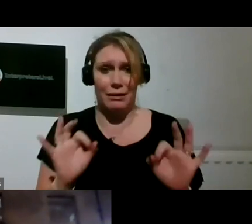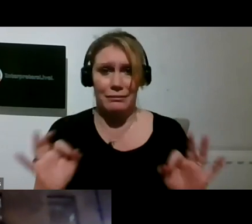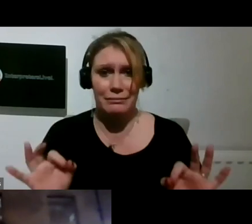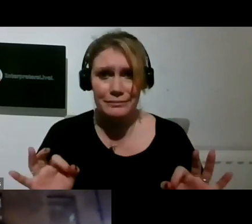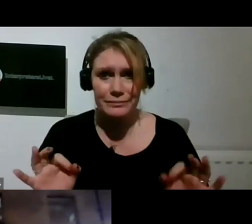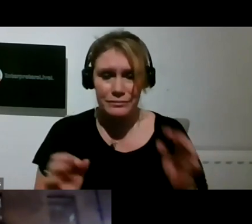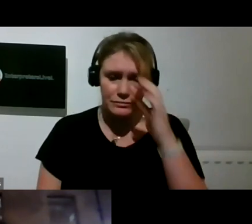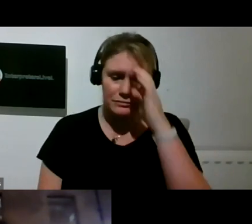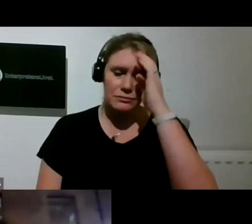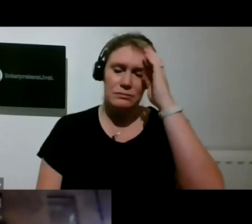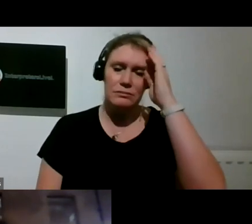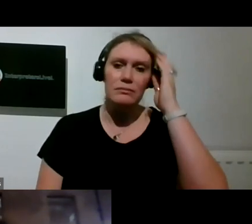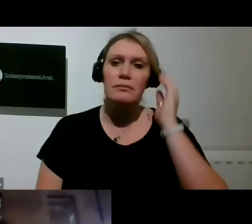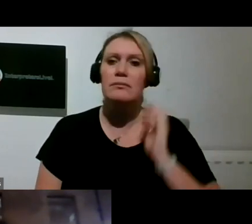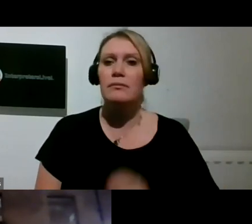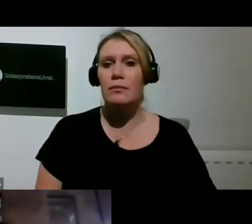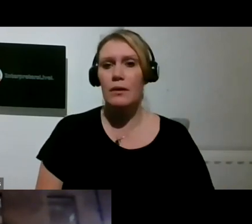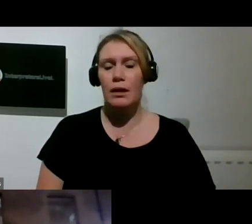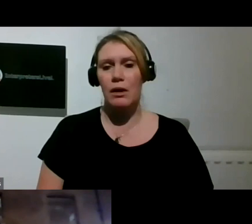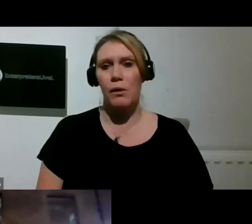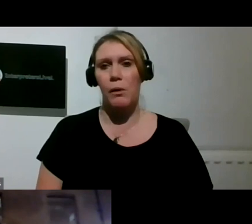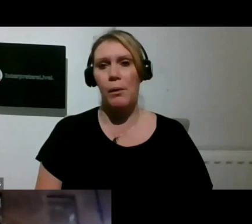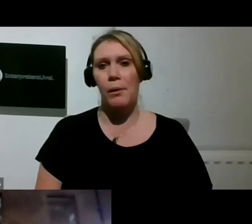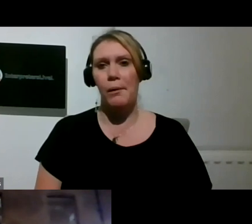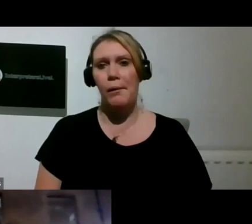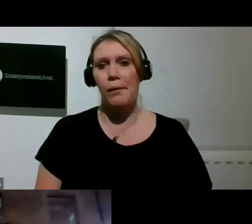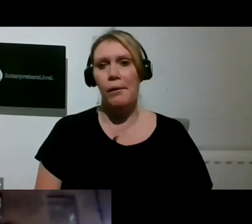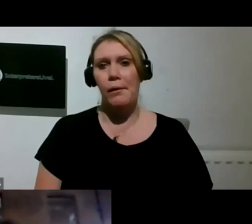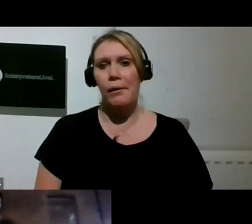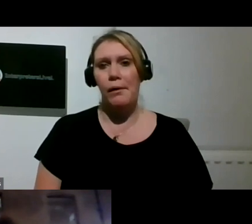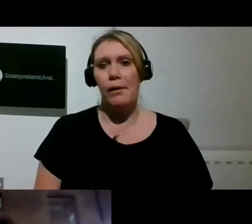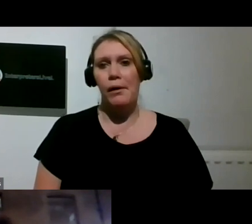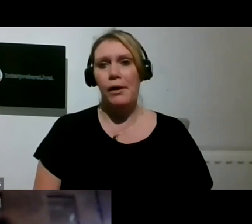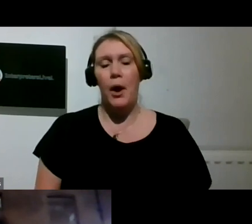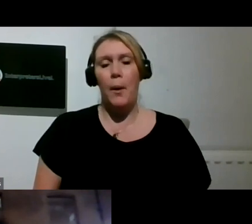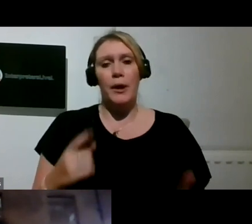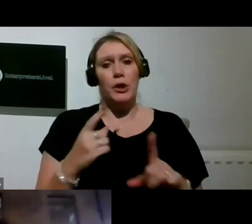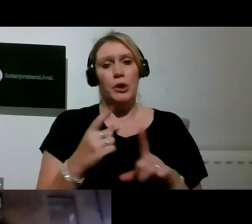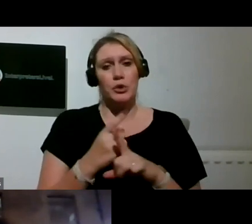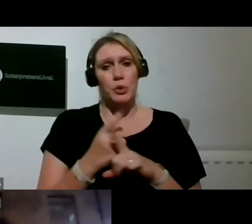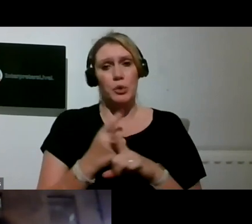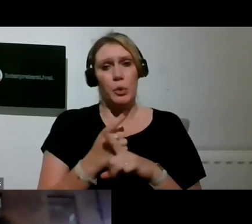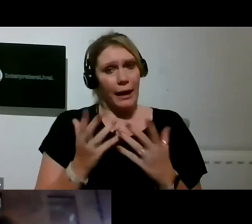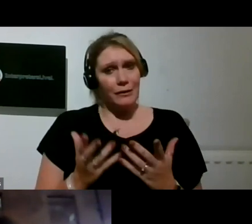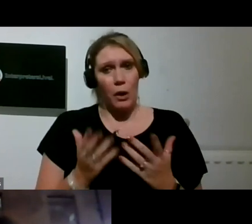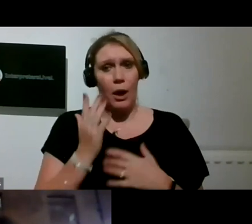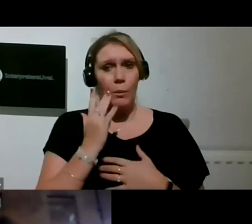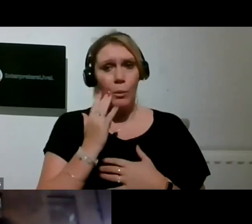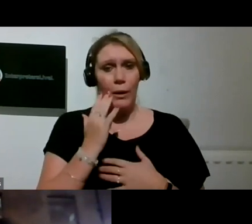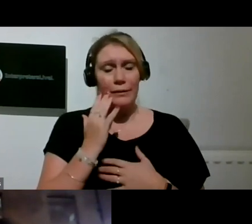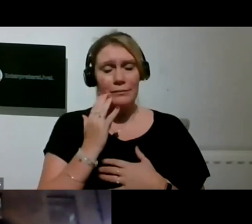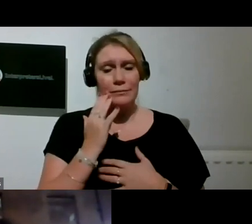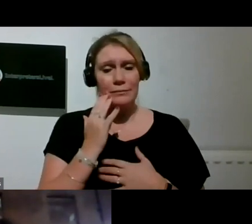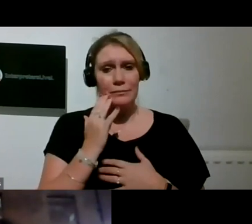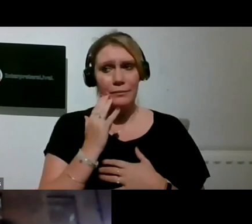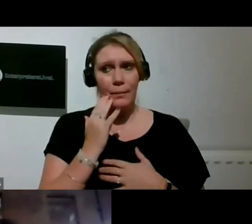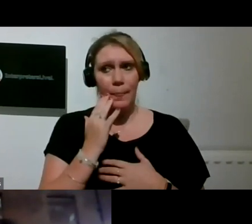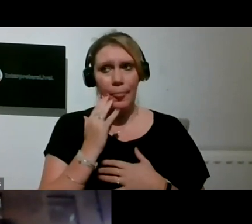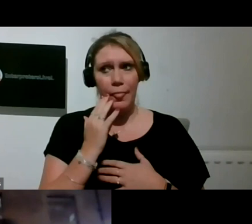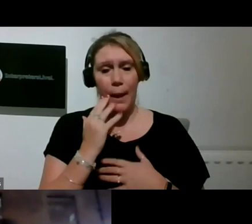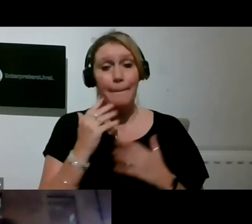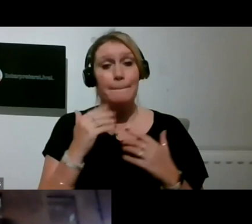And, you know, we're talking at a time when, yes, we've come out of a very difficult